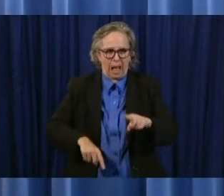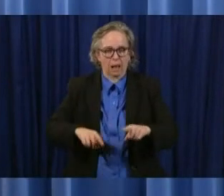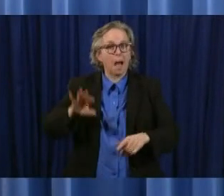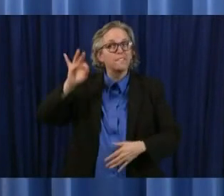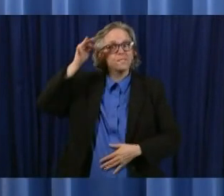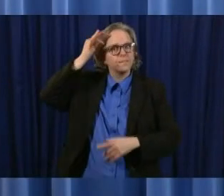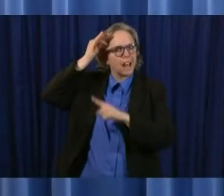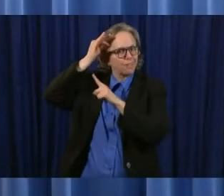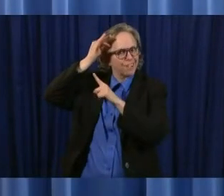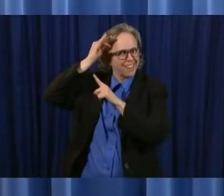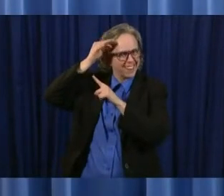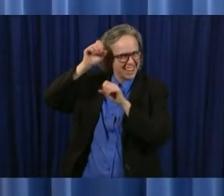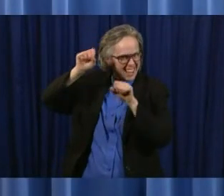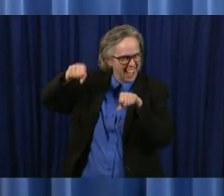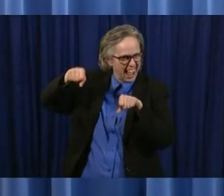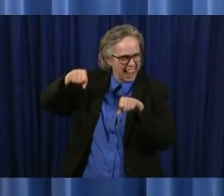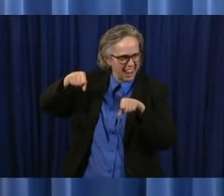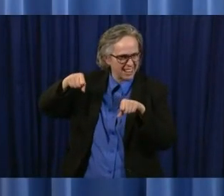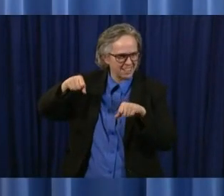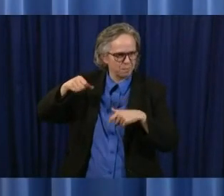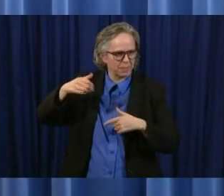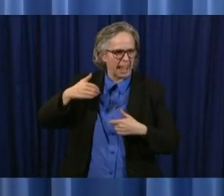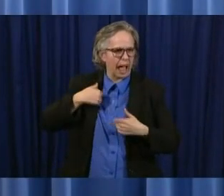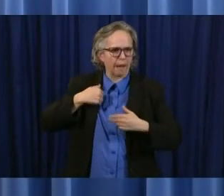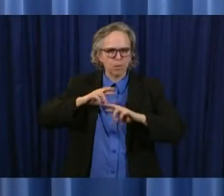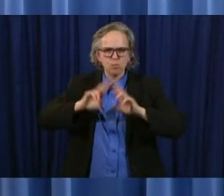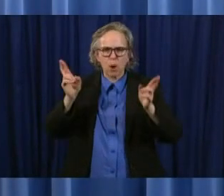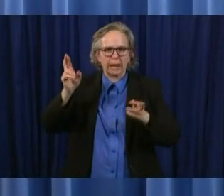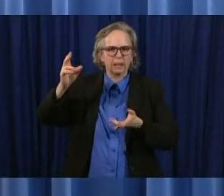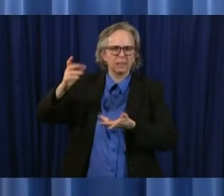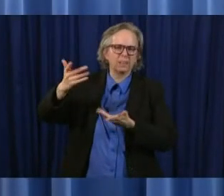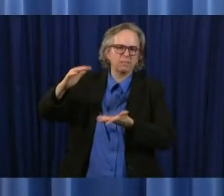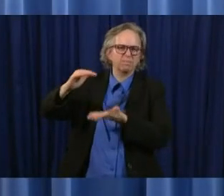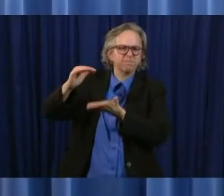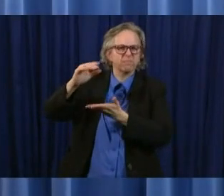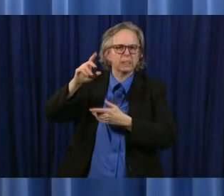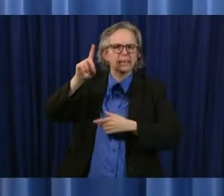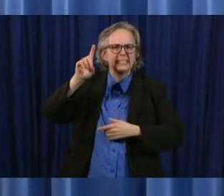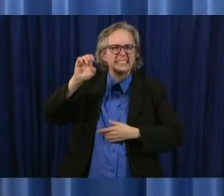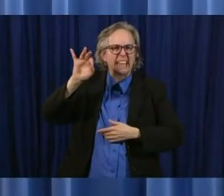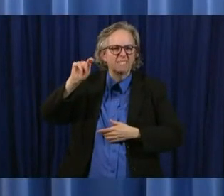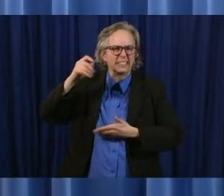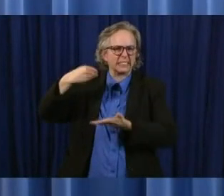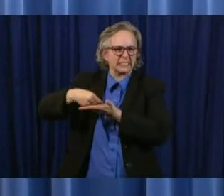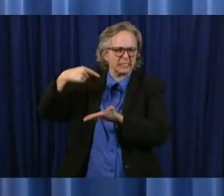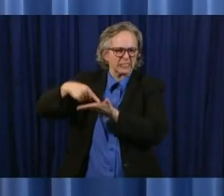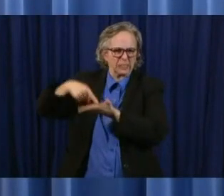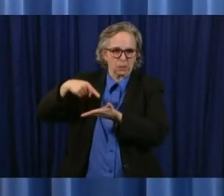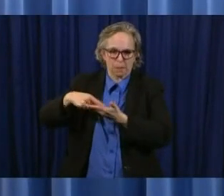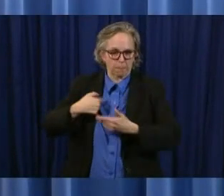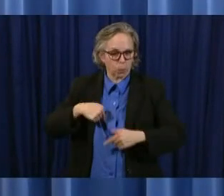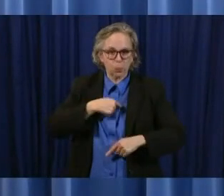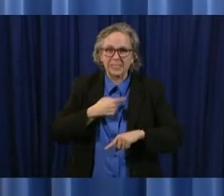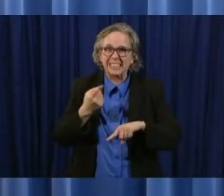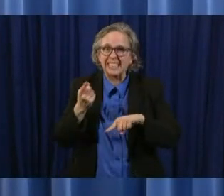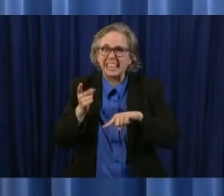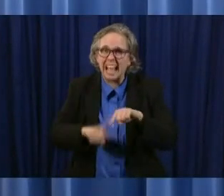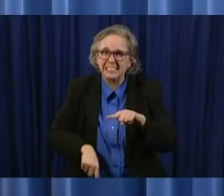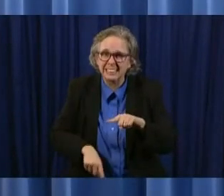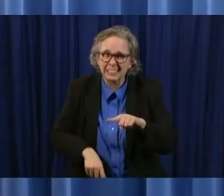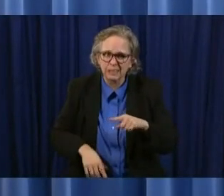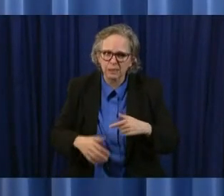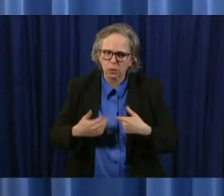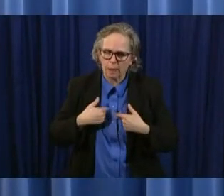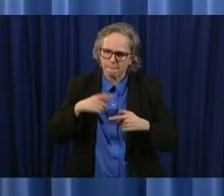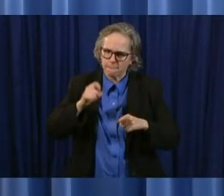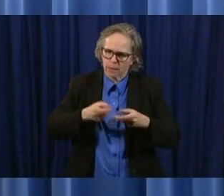we have to balance our our accounts and uh you know we've already made cuts uh we're going to have some announcements at the end of